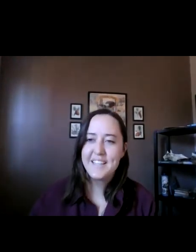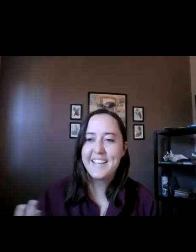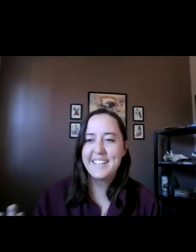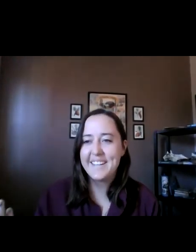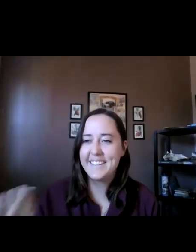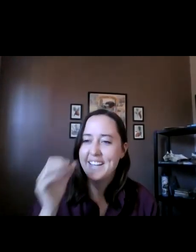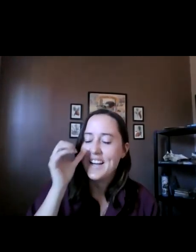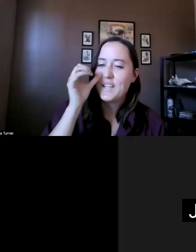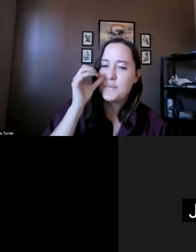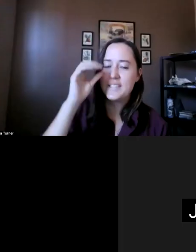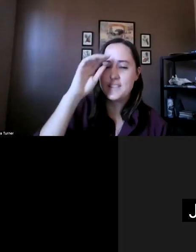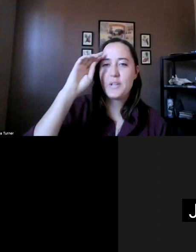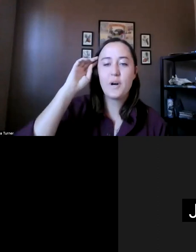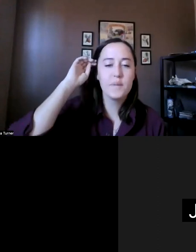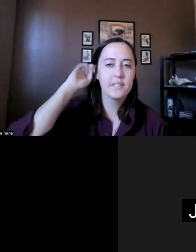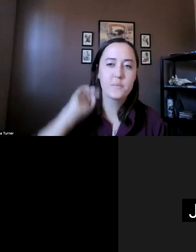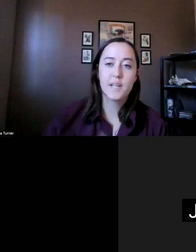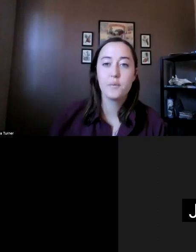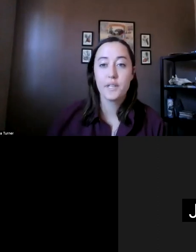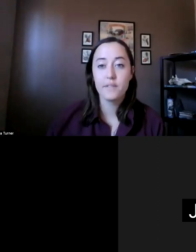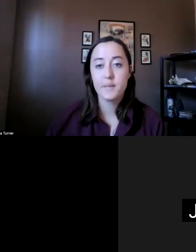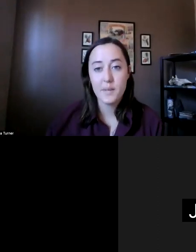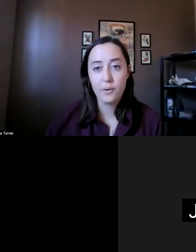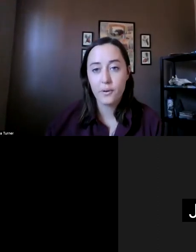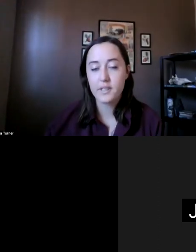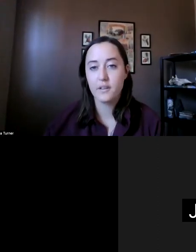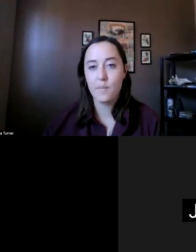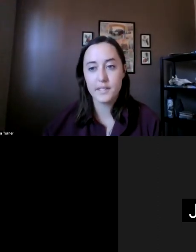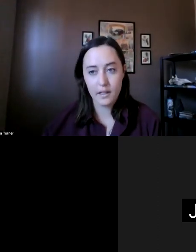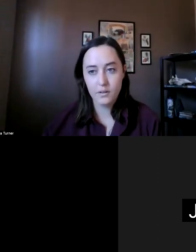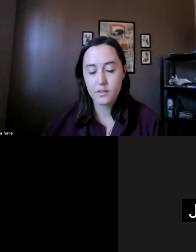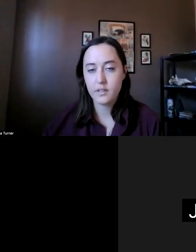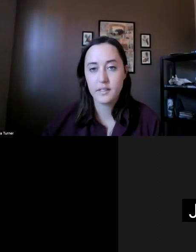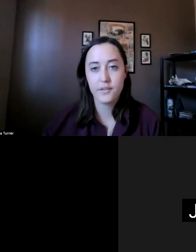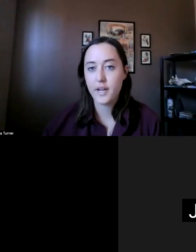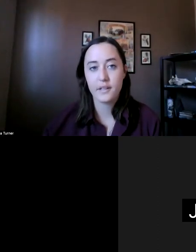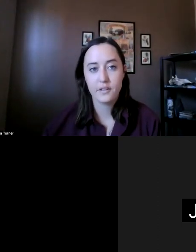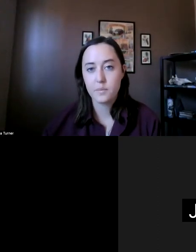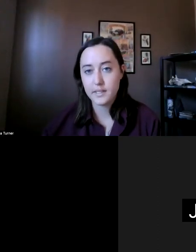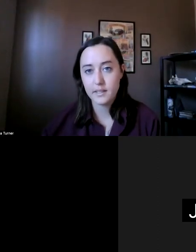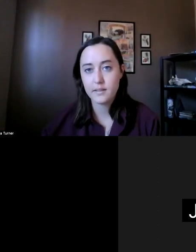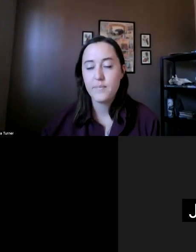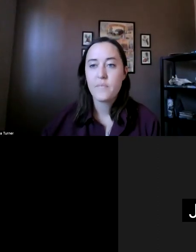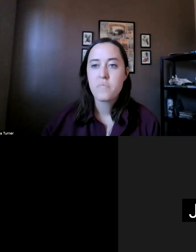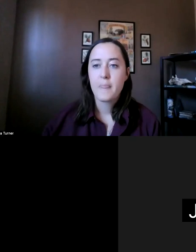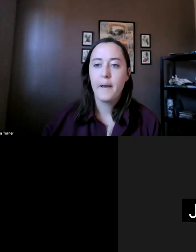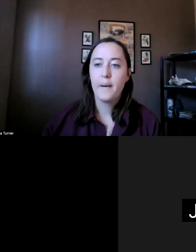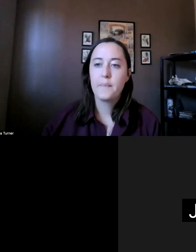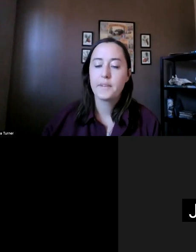species that can carry leprosy. So armadillos mainly would give it to people or to other armadillos. doesn't affect other species.